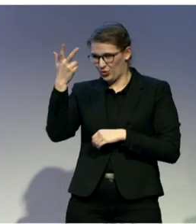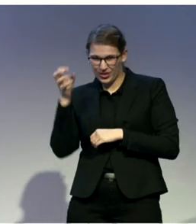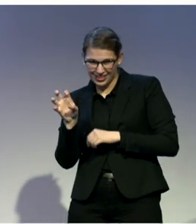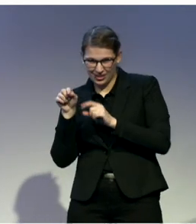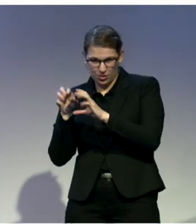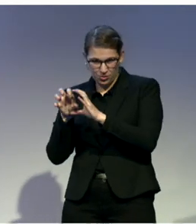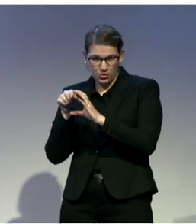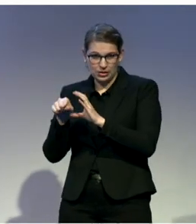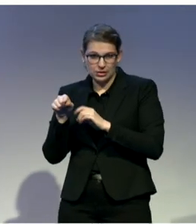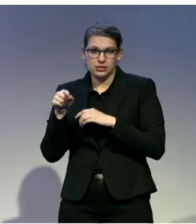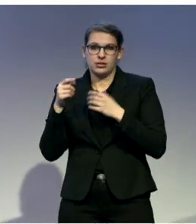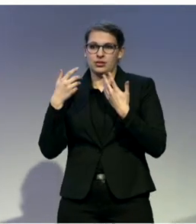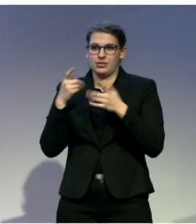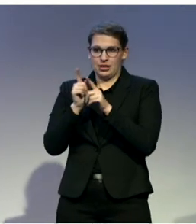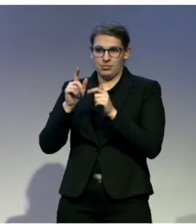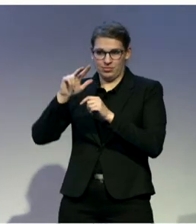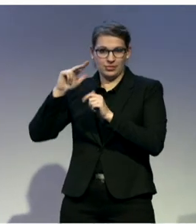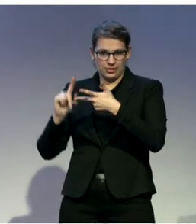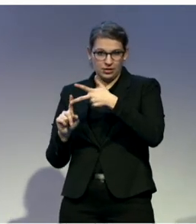interpreters. Today, it's almost double.